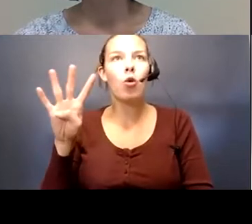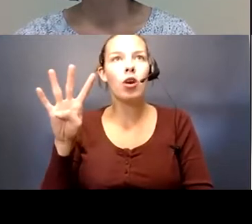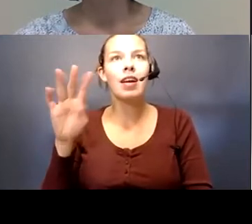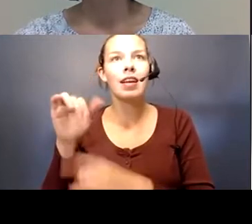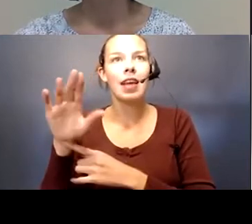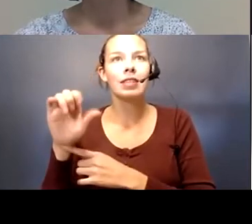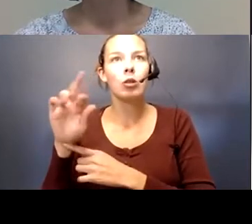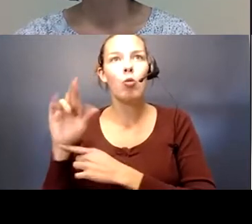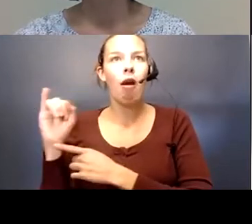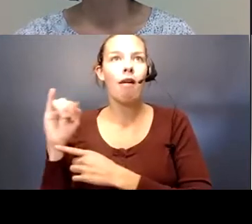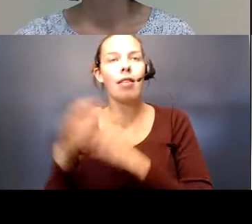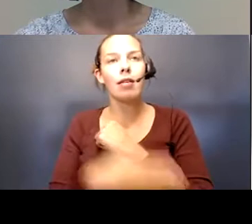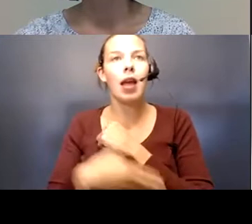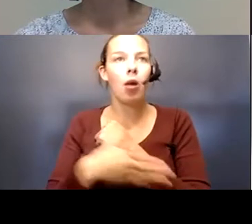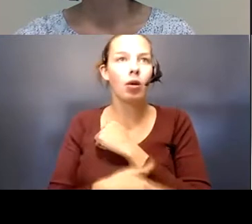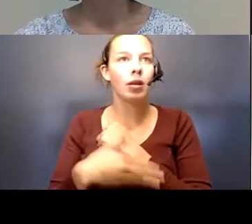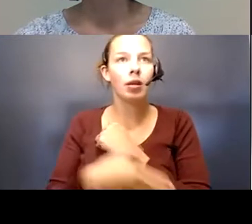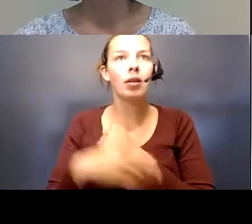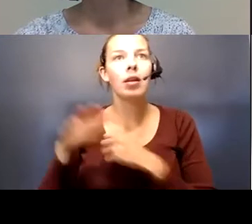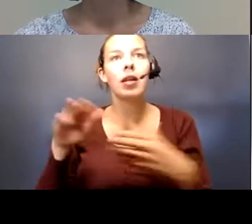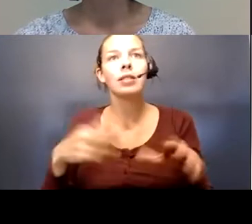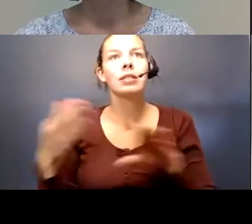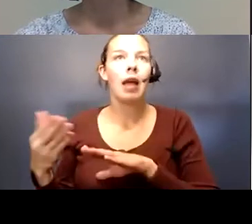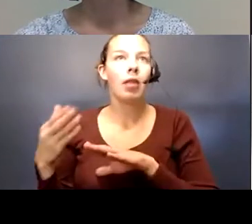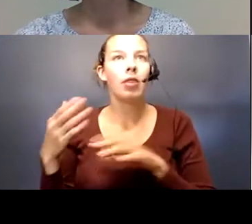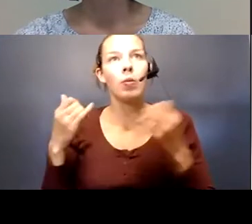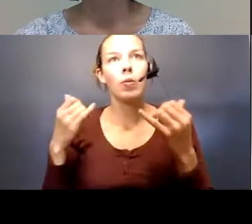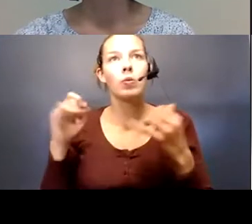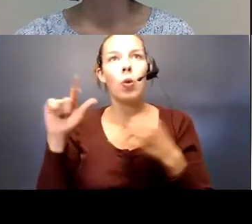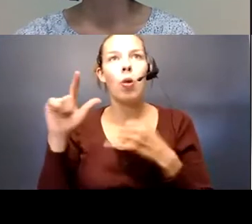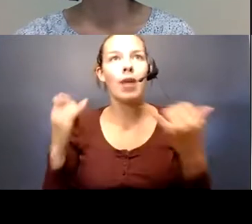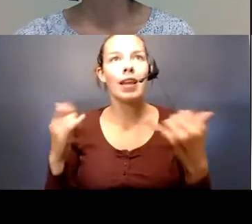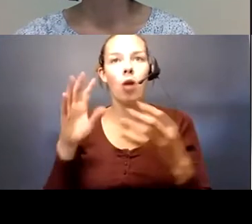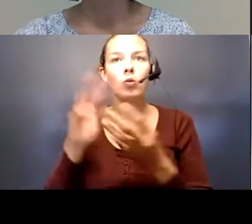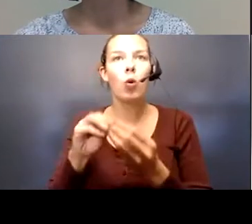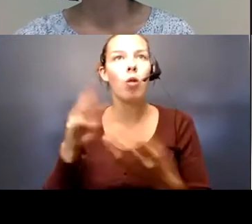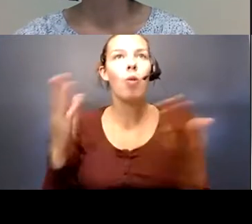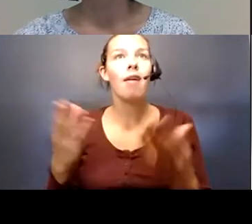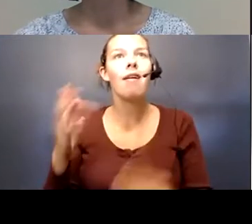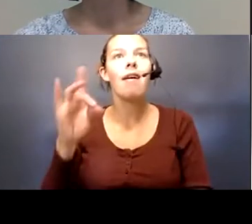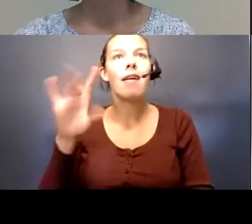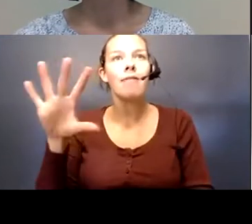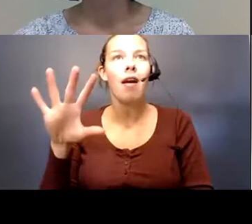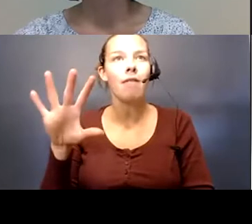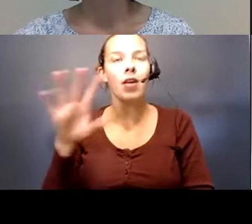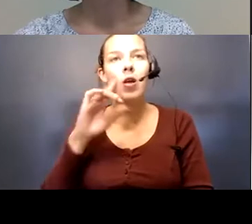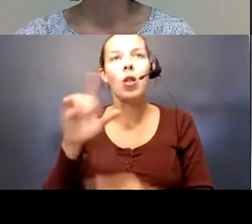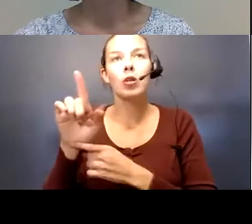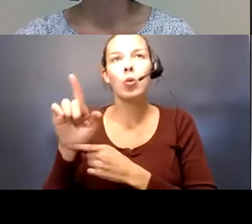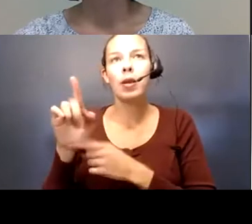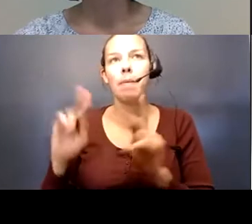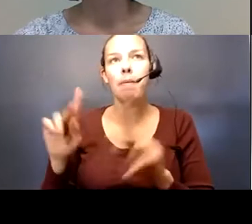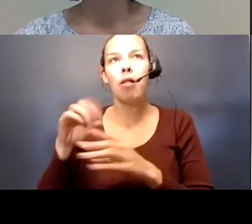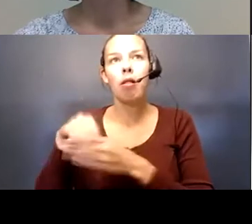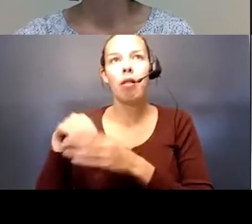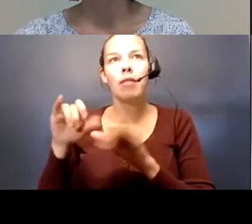Island County. The death toll now is at 85, and there are currently 21 people hospitalized